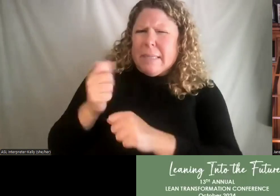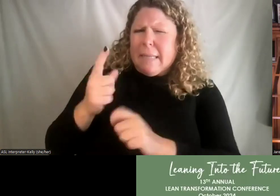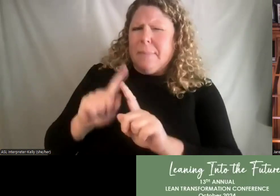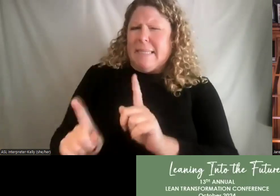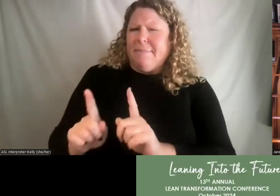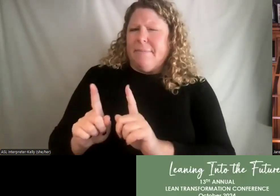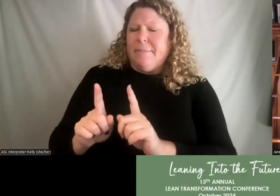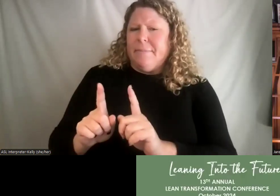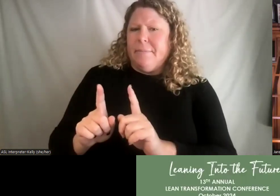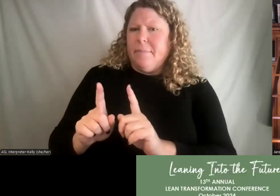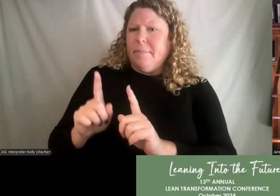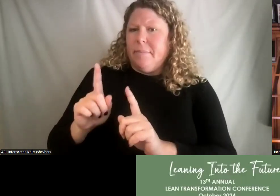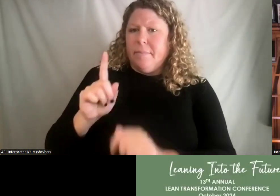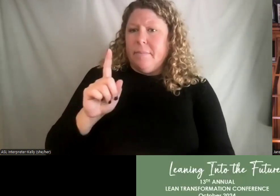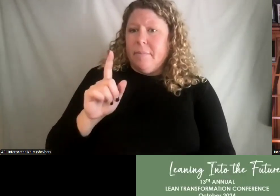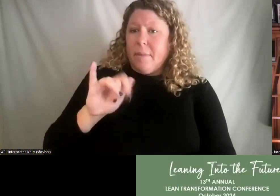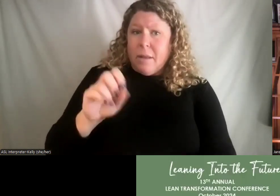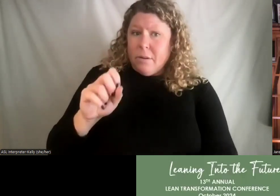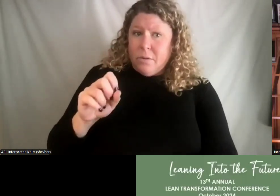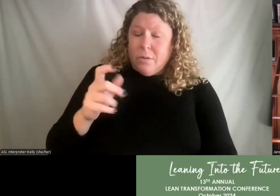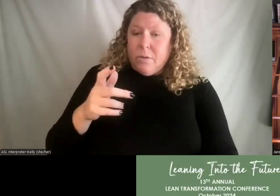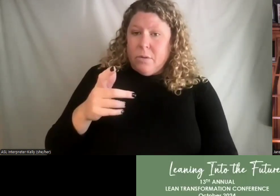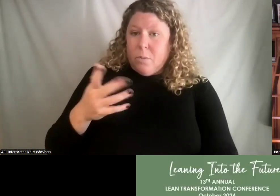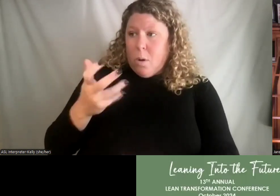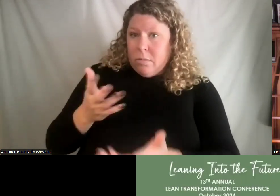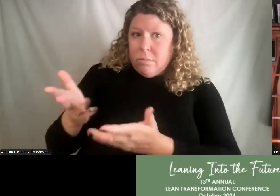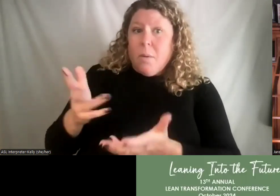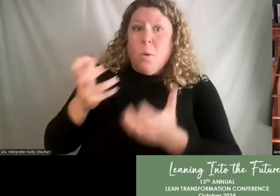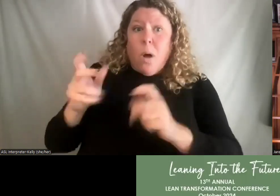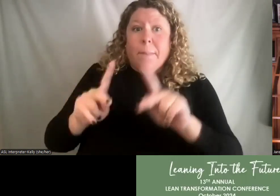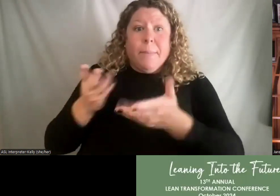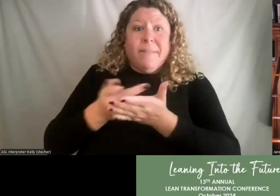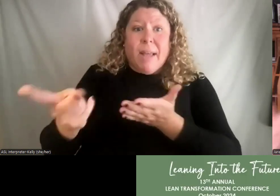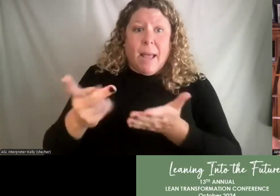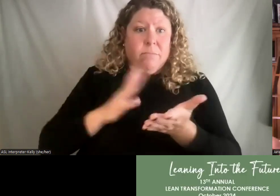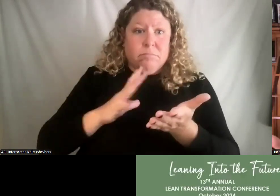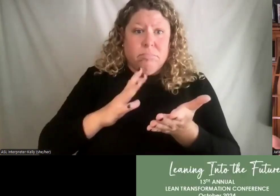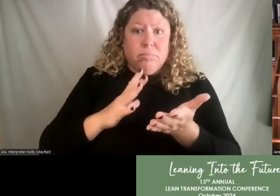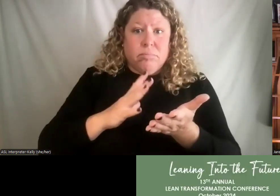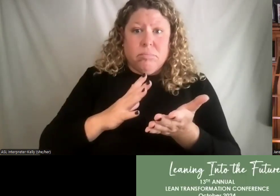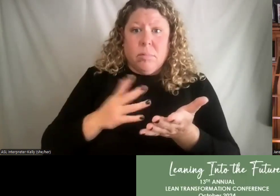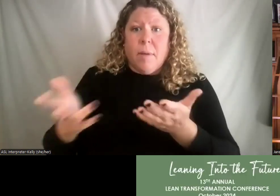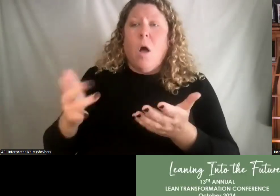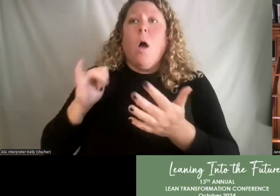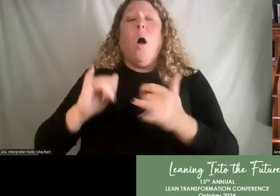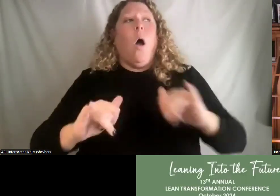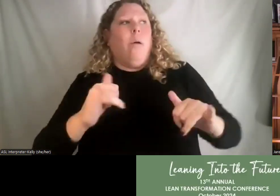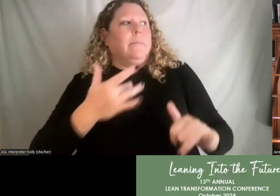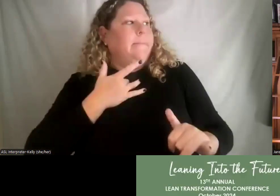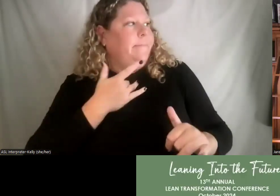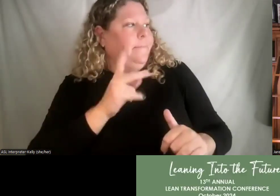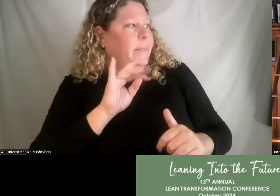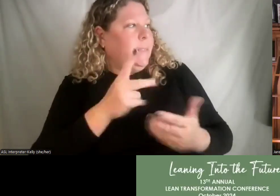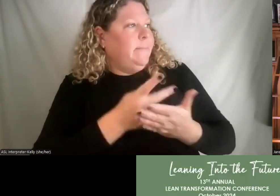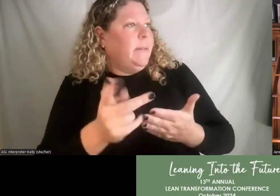It's OK to allow people. And really, this is what we want. We want people to fail because then they might be coachable or teachable. I'll give you a good